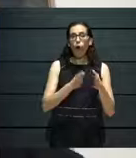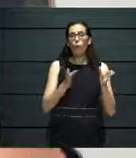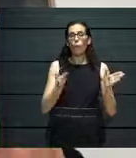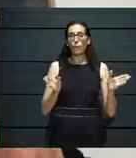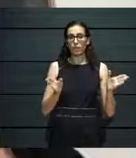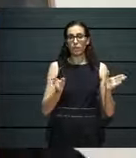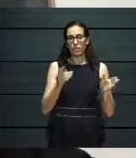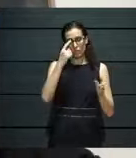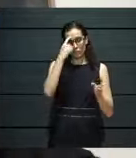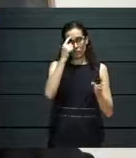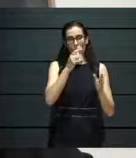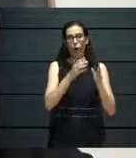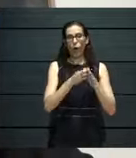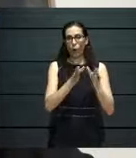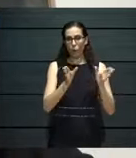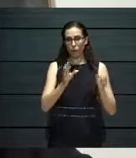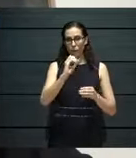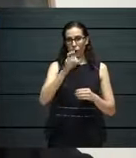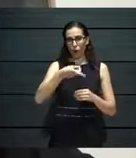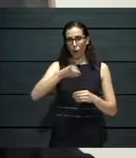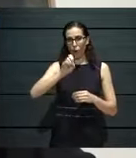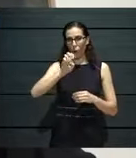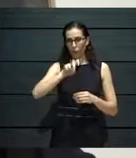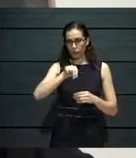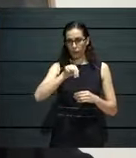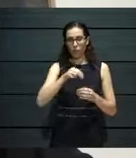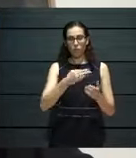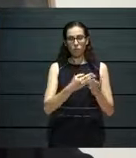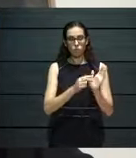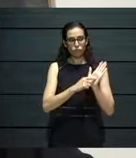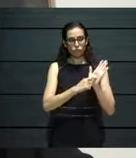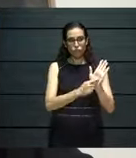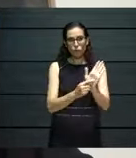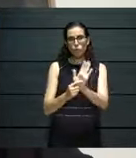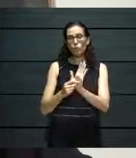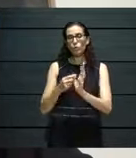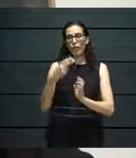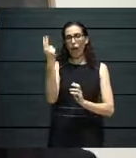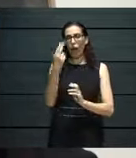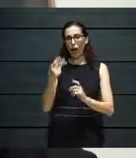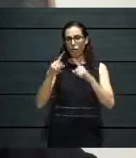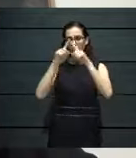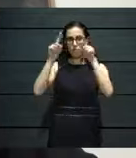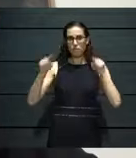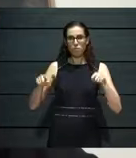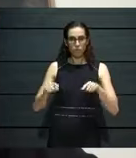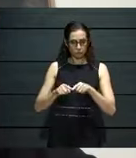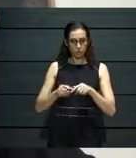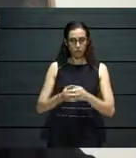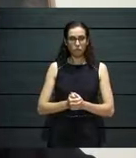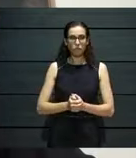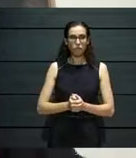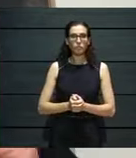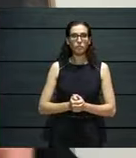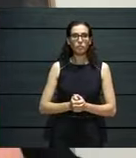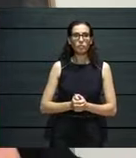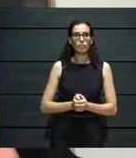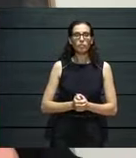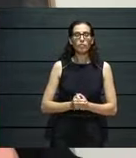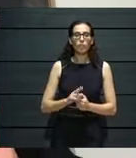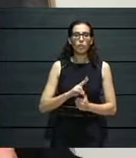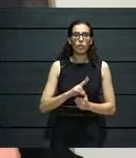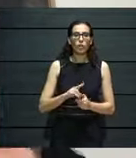online equivalent to the galleries. And through that, we sort of implemented